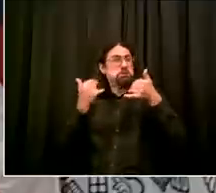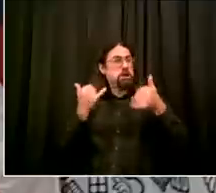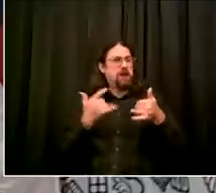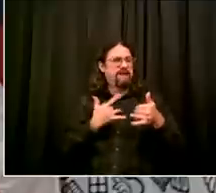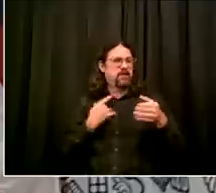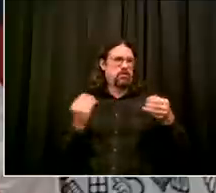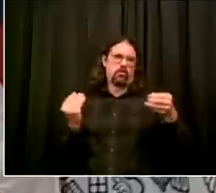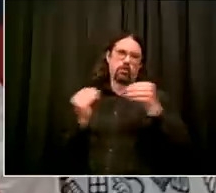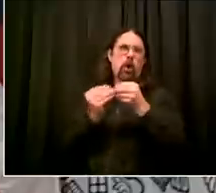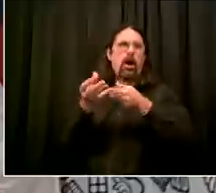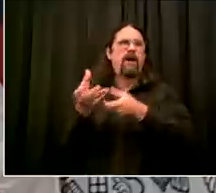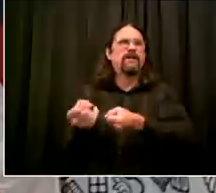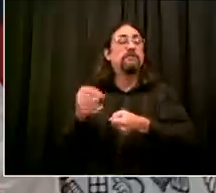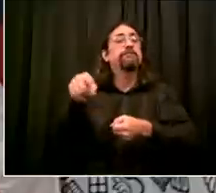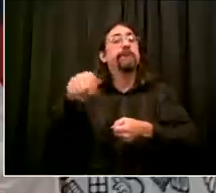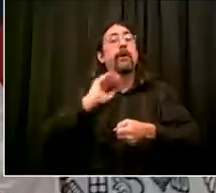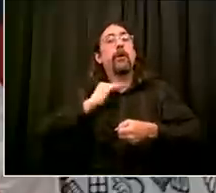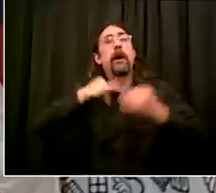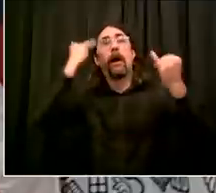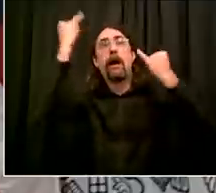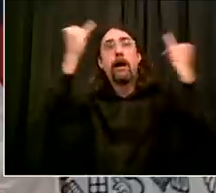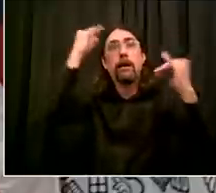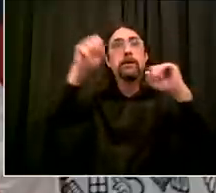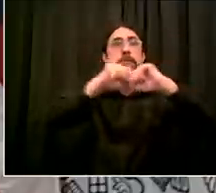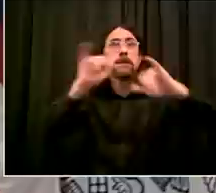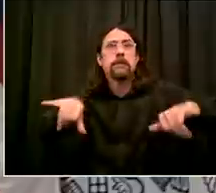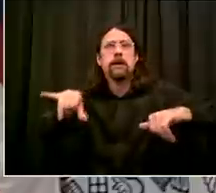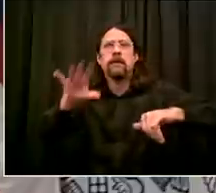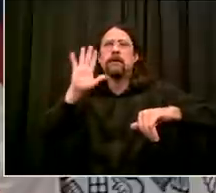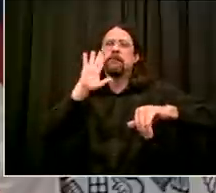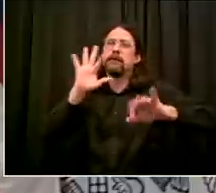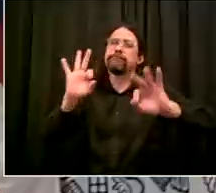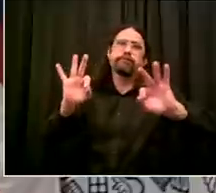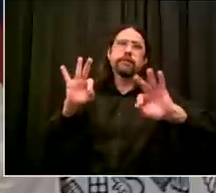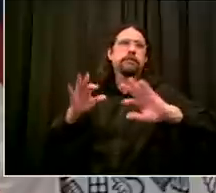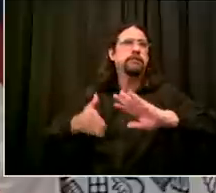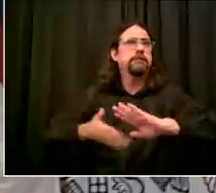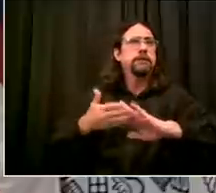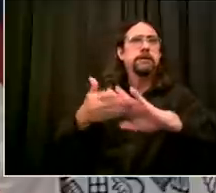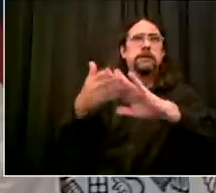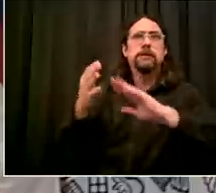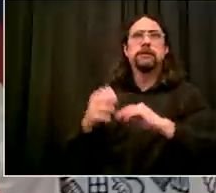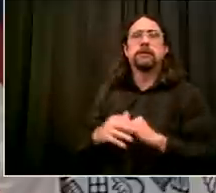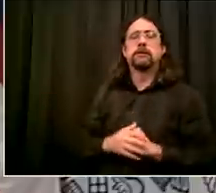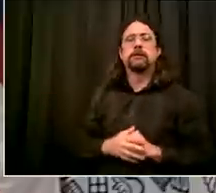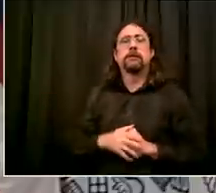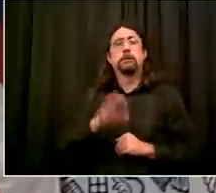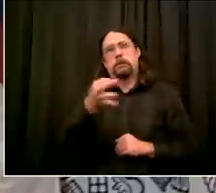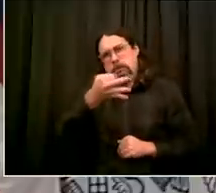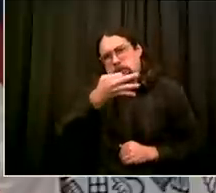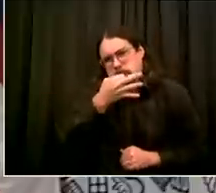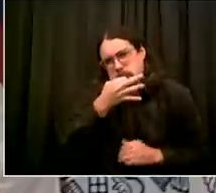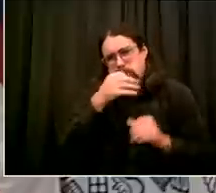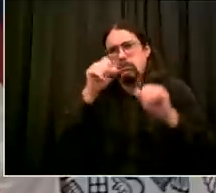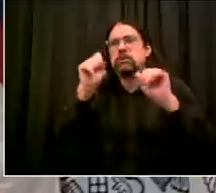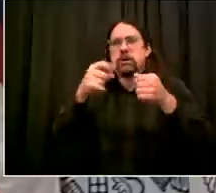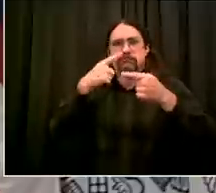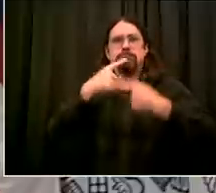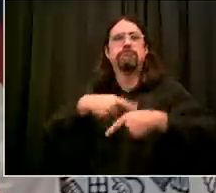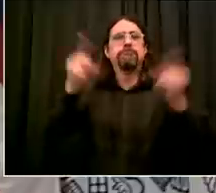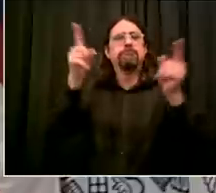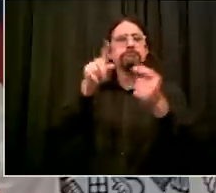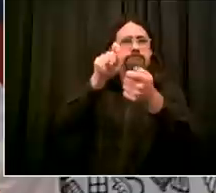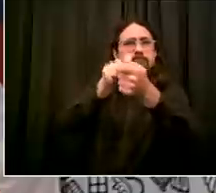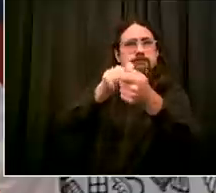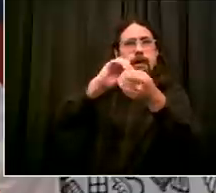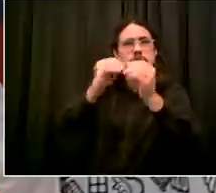it once and for all and when we have that i'll certainly announce it separately on the issue of indoor dining city